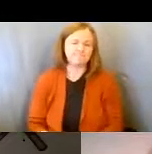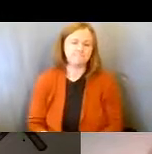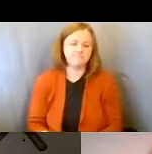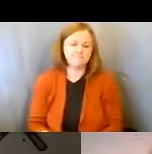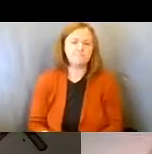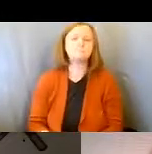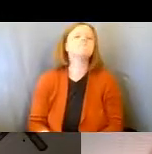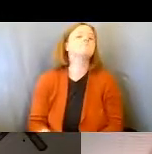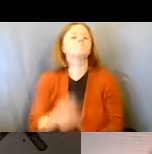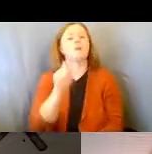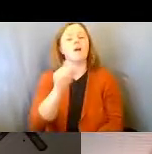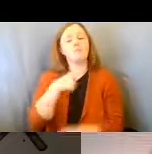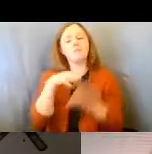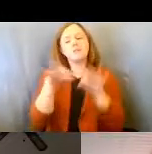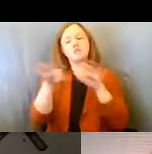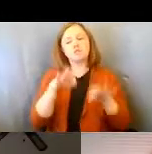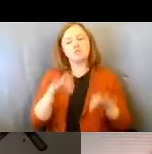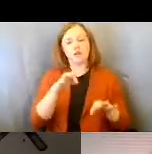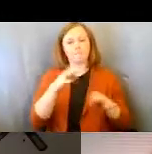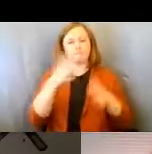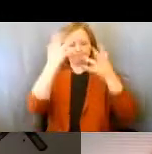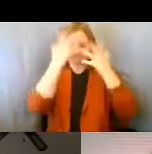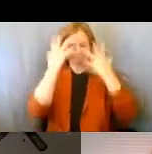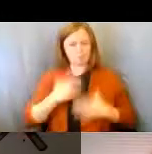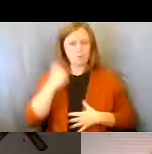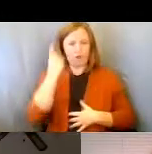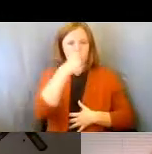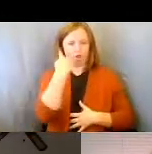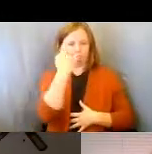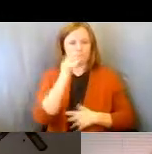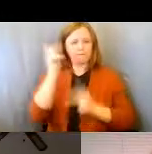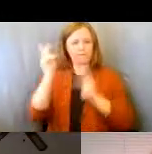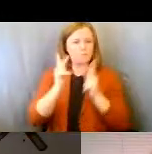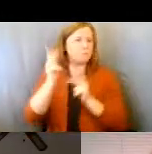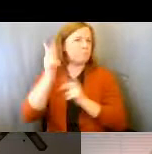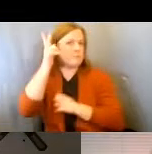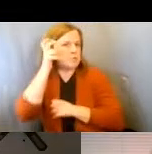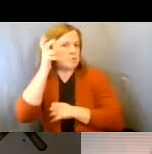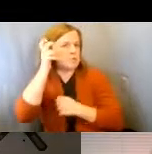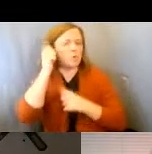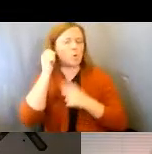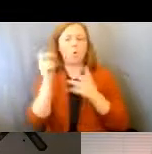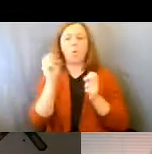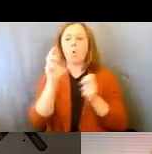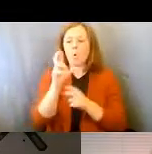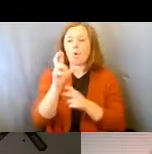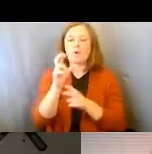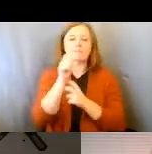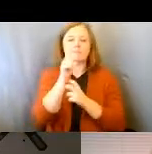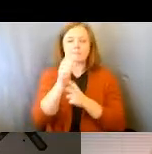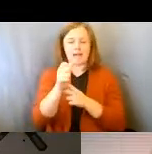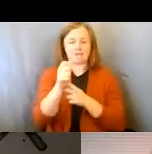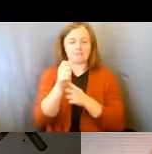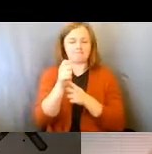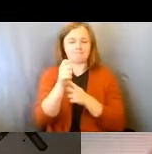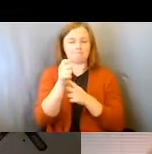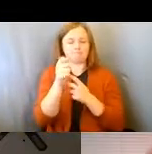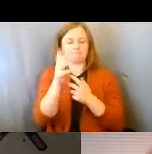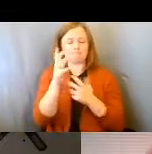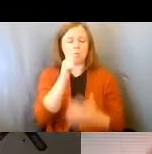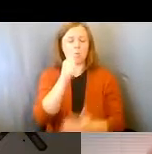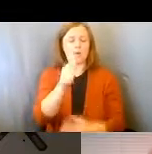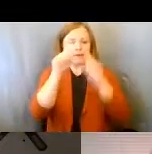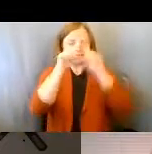um, also describe myself for those who, um, may be on the phone or not by a, um,